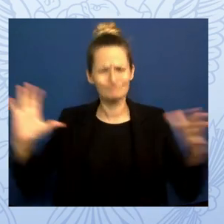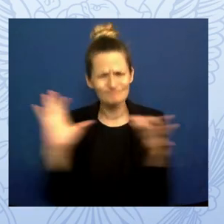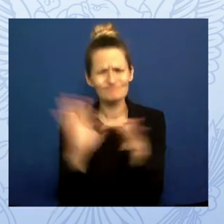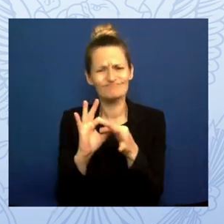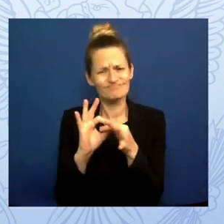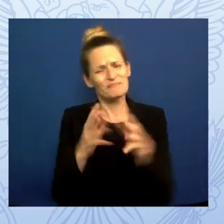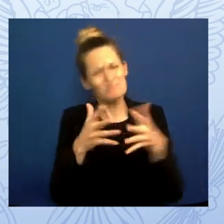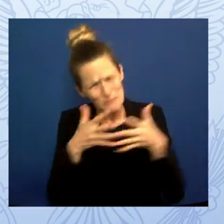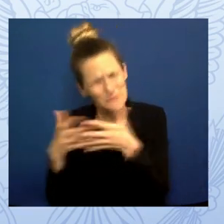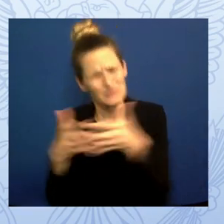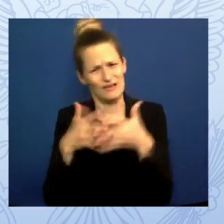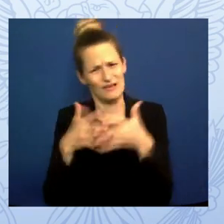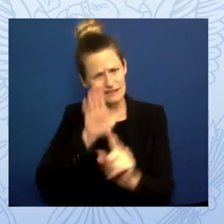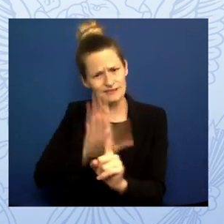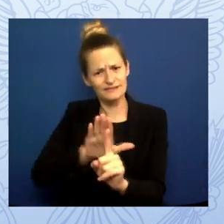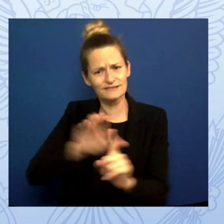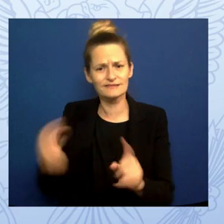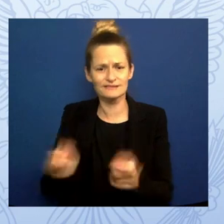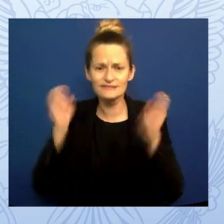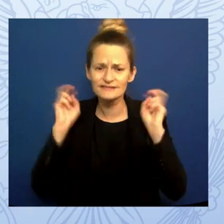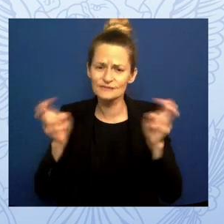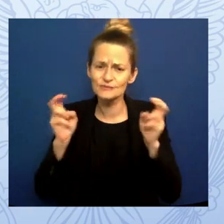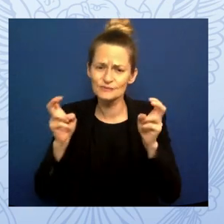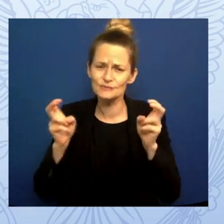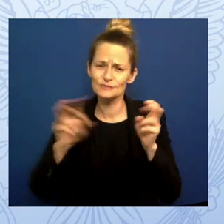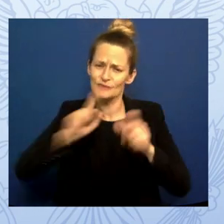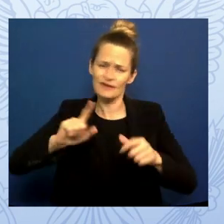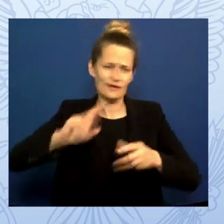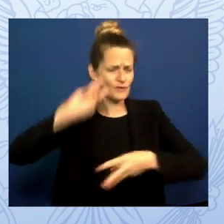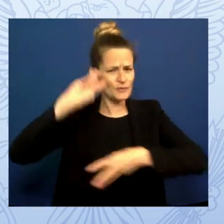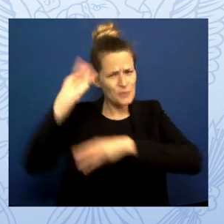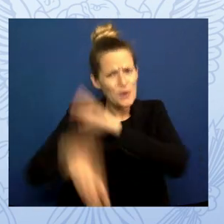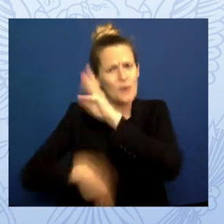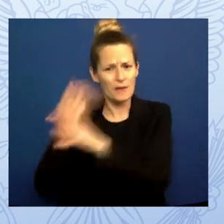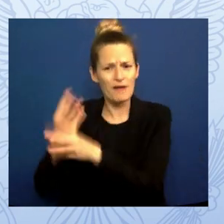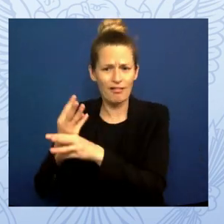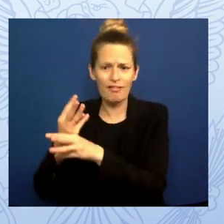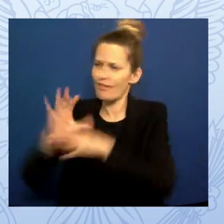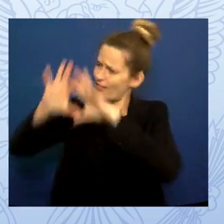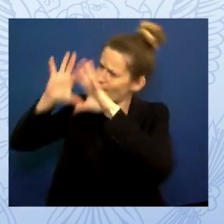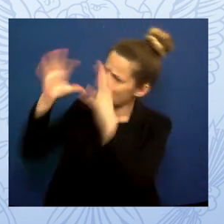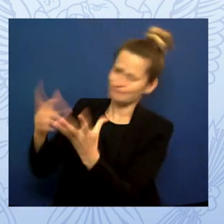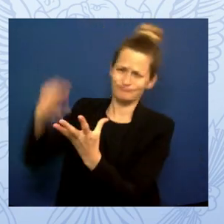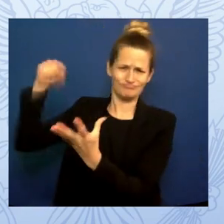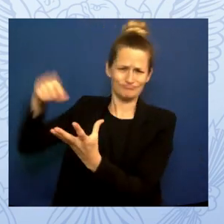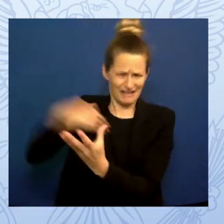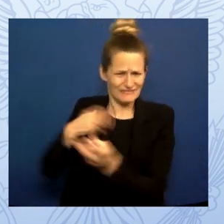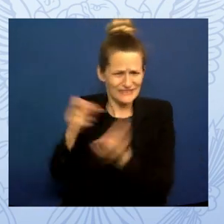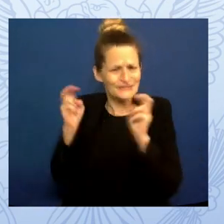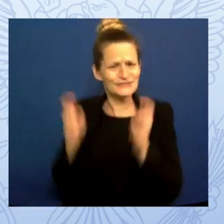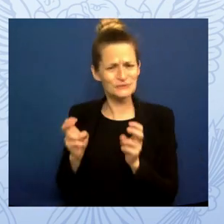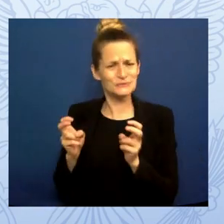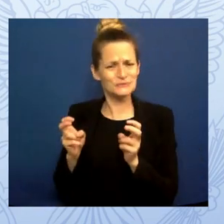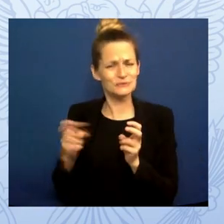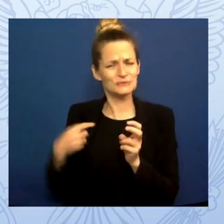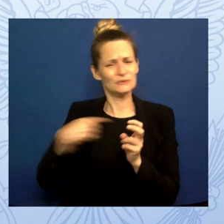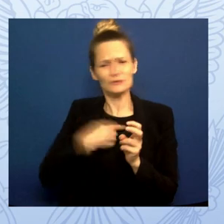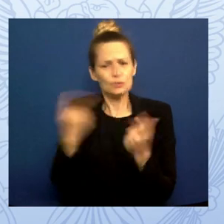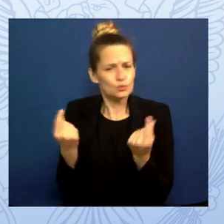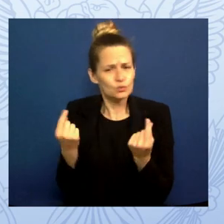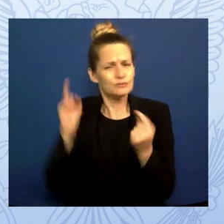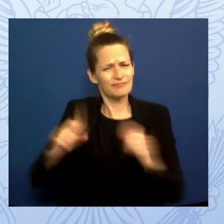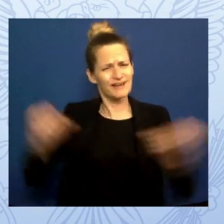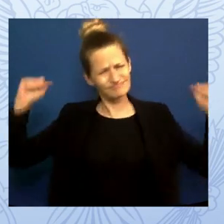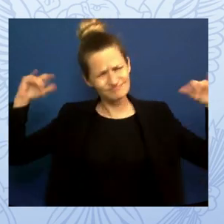issue. And we must come together to find better solutions, because it's not going